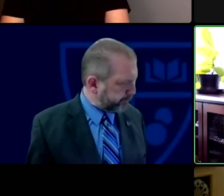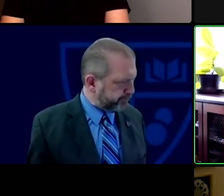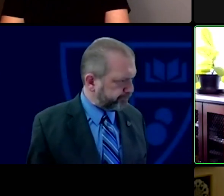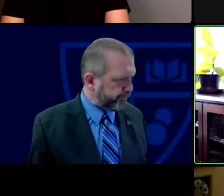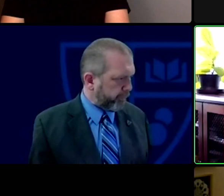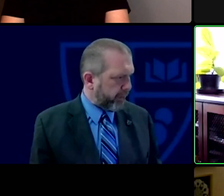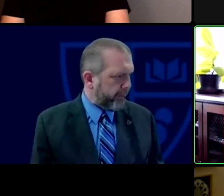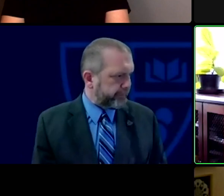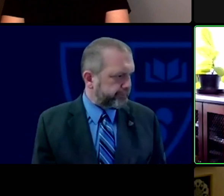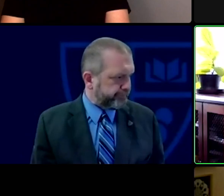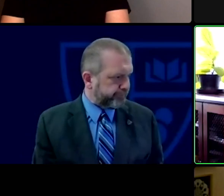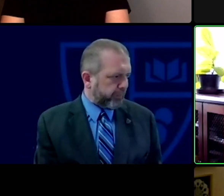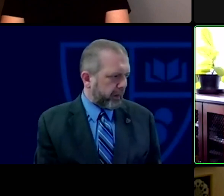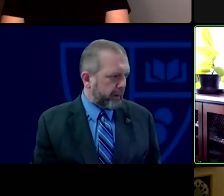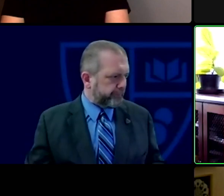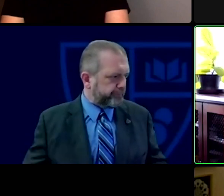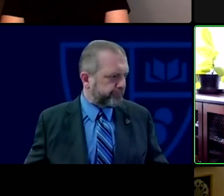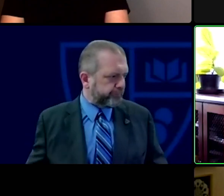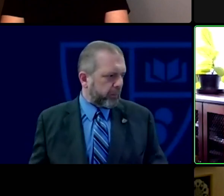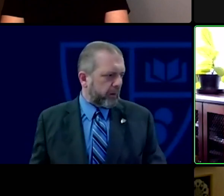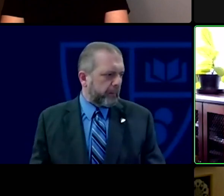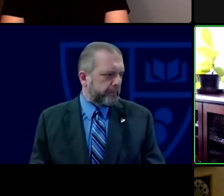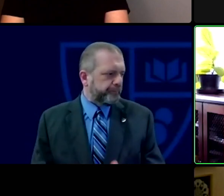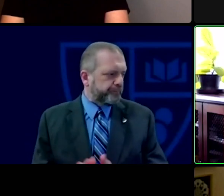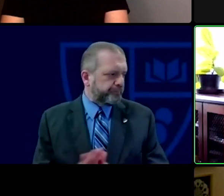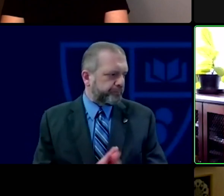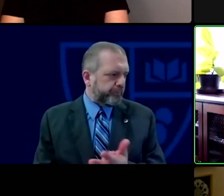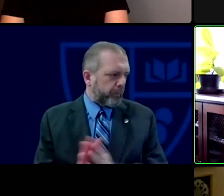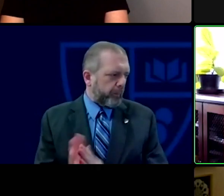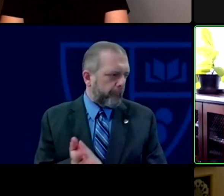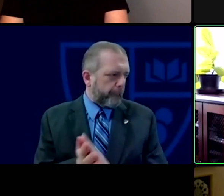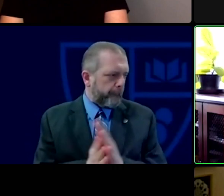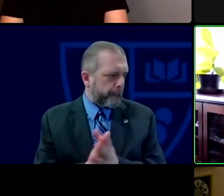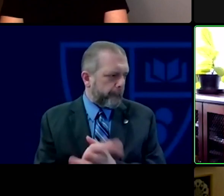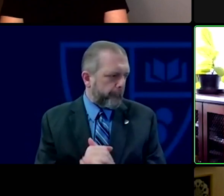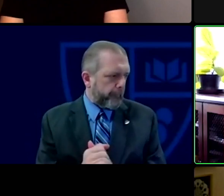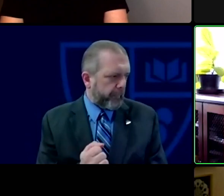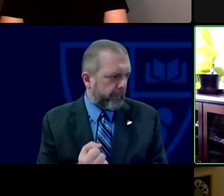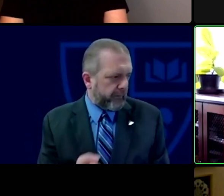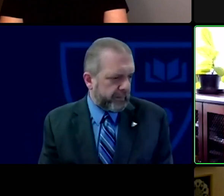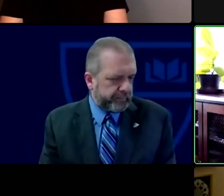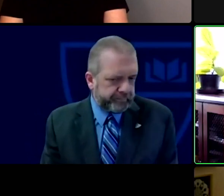people who are being accommodated. And so it's been life-changing for me.